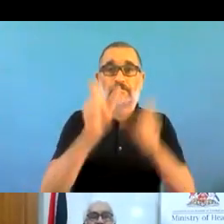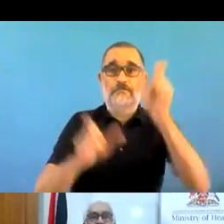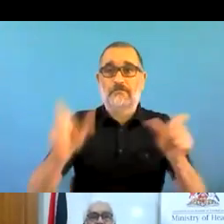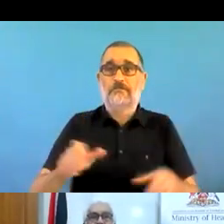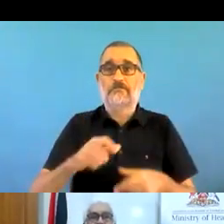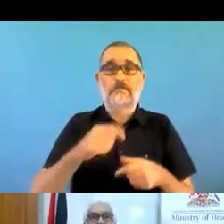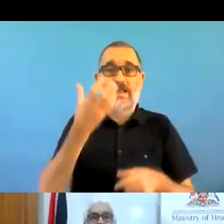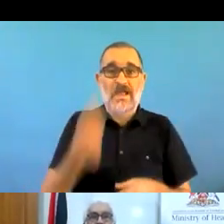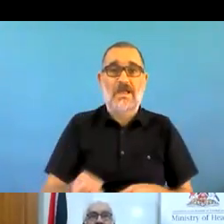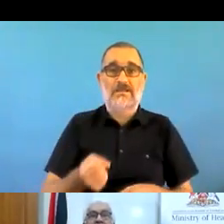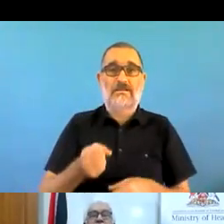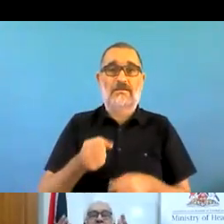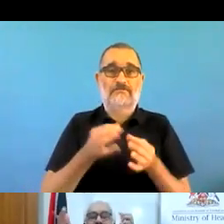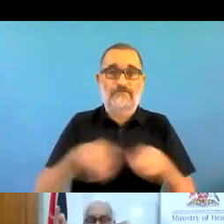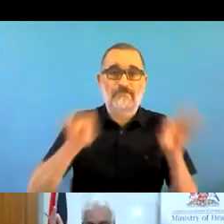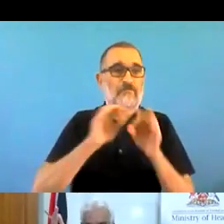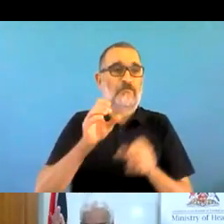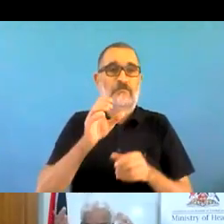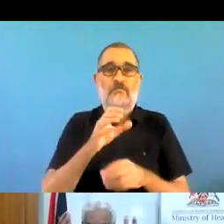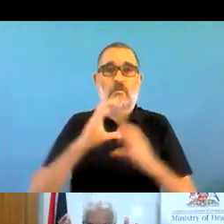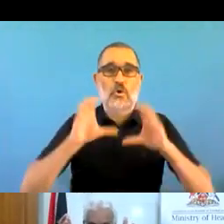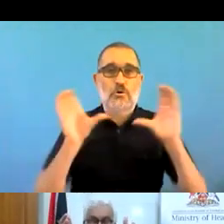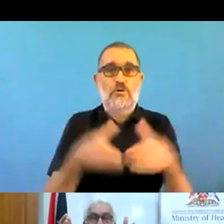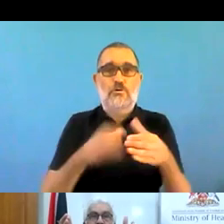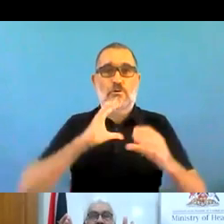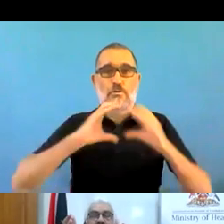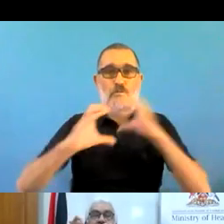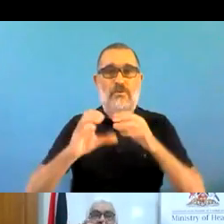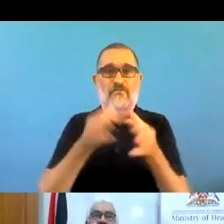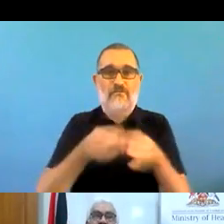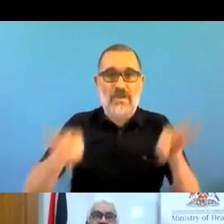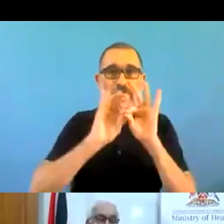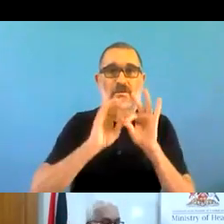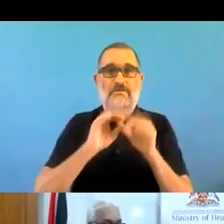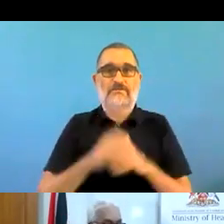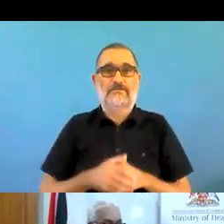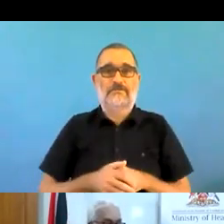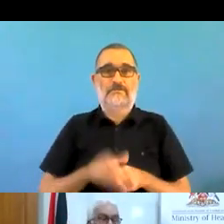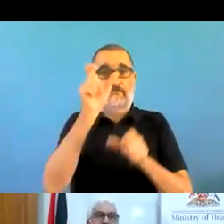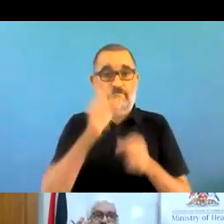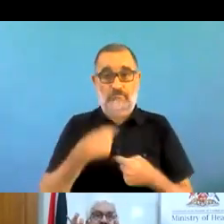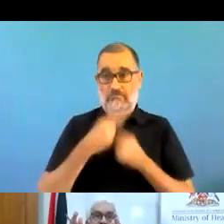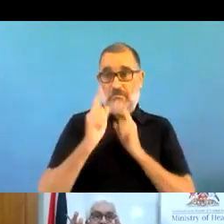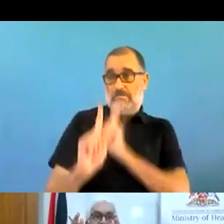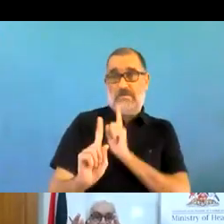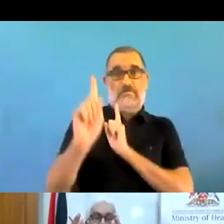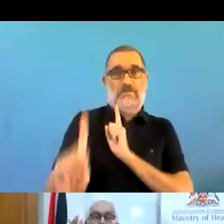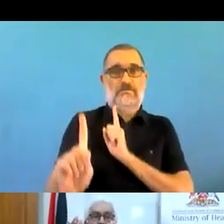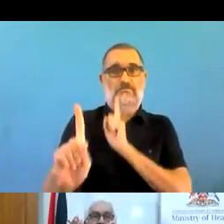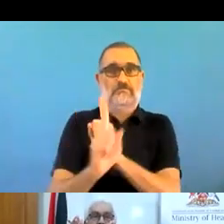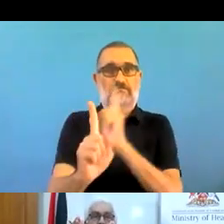services. That is what that pyramid teaches us. It gives us a blueprint and a strategic